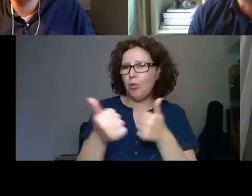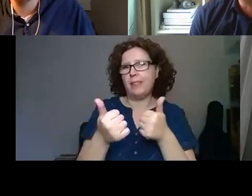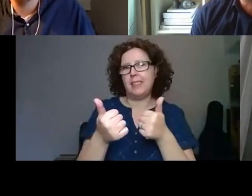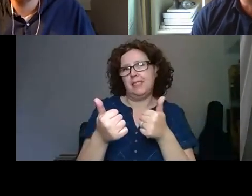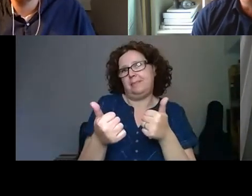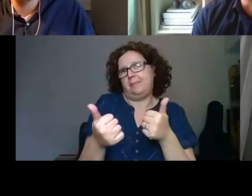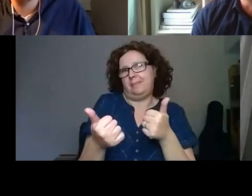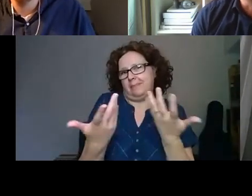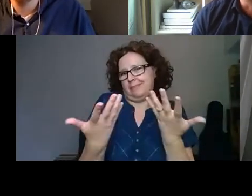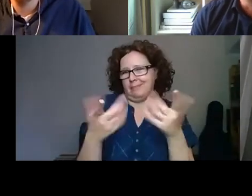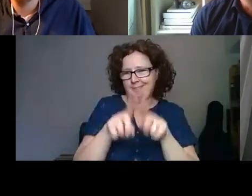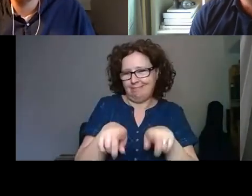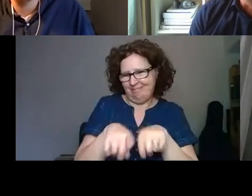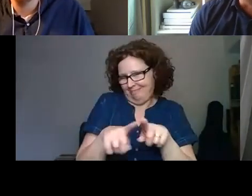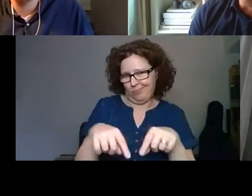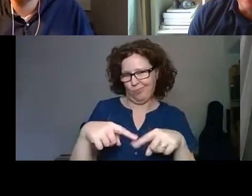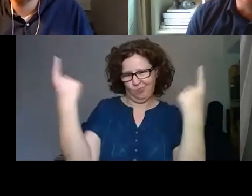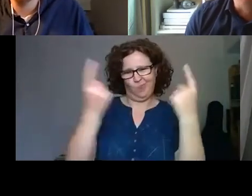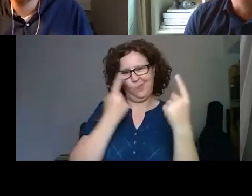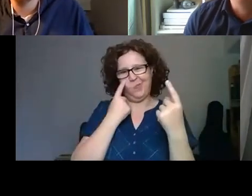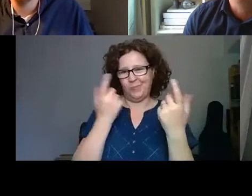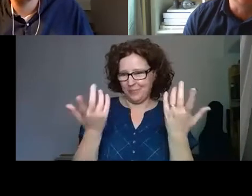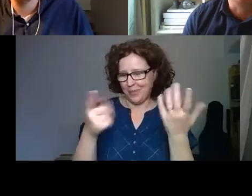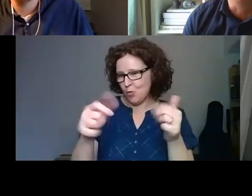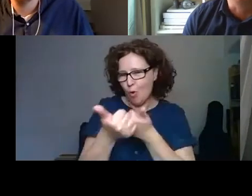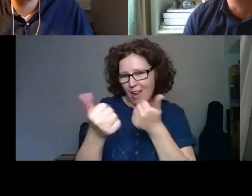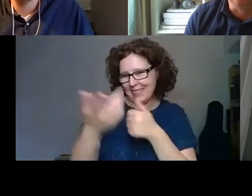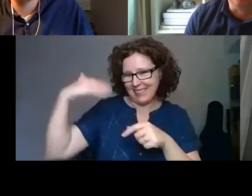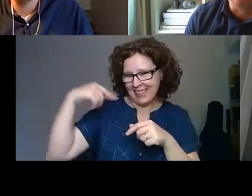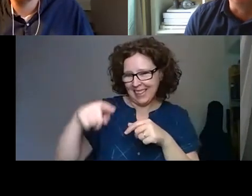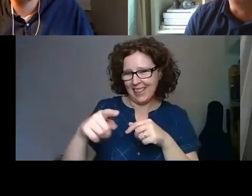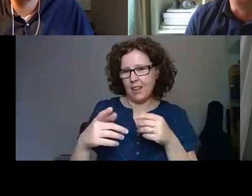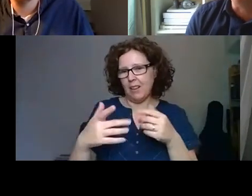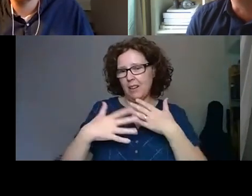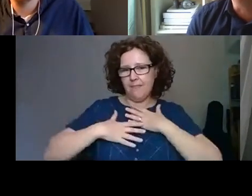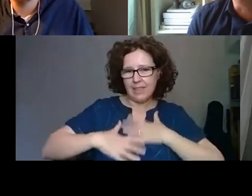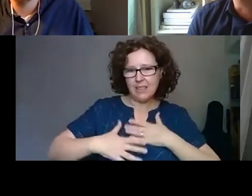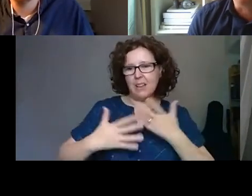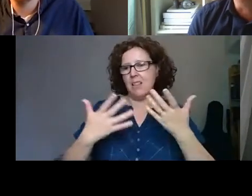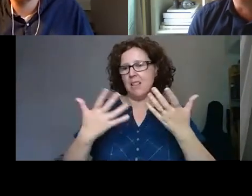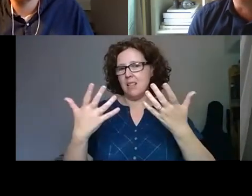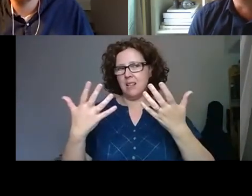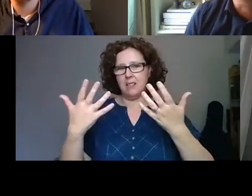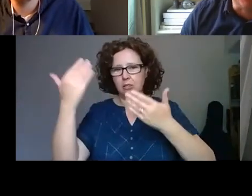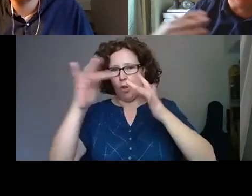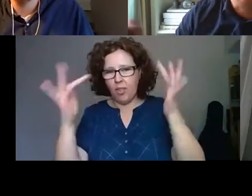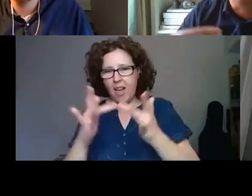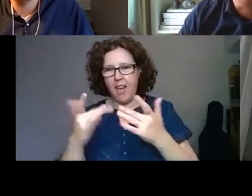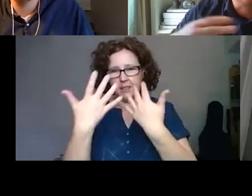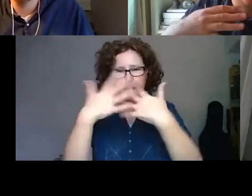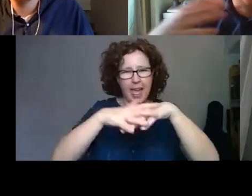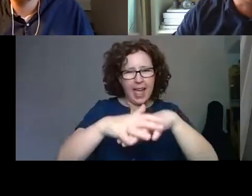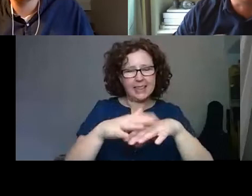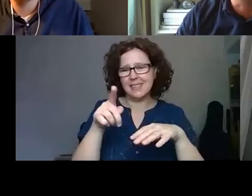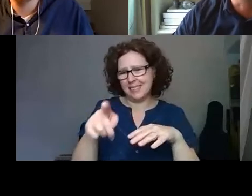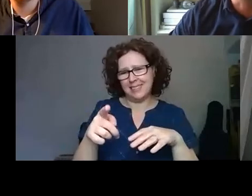already thinking hard about that blend of physical and online. You were already thinking about, about kind of shattering some